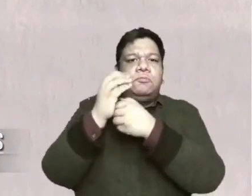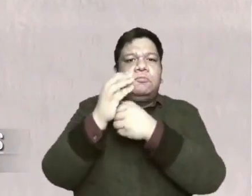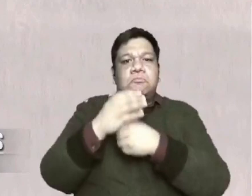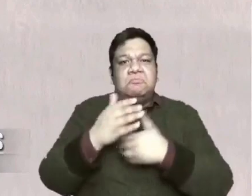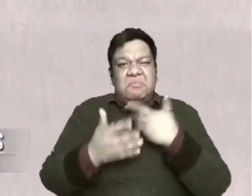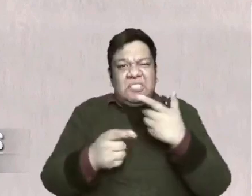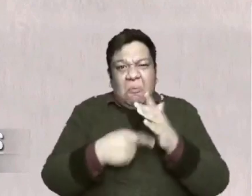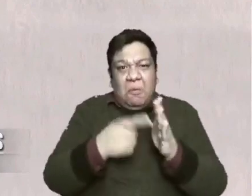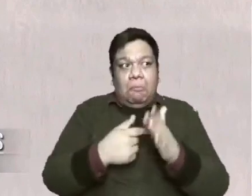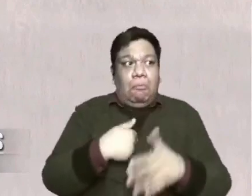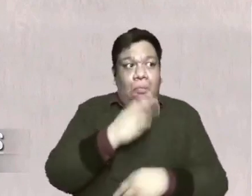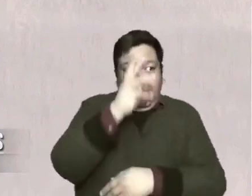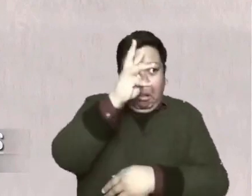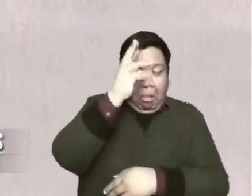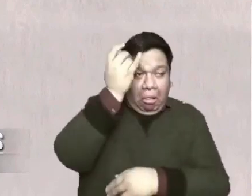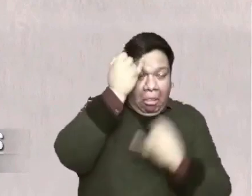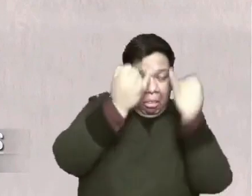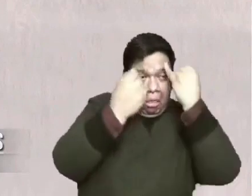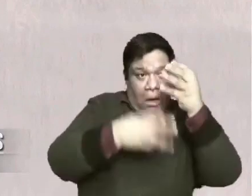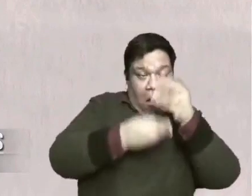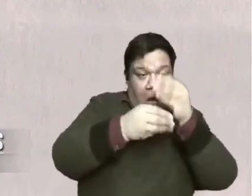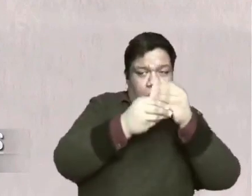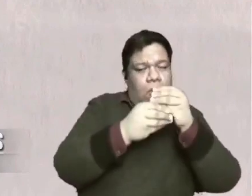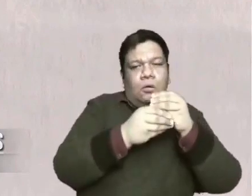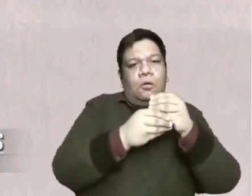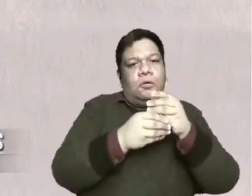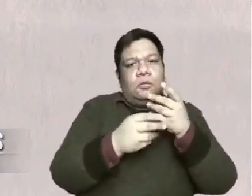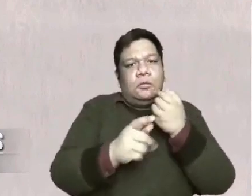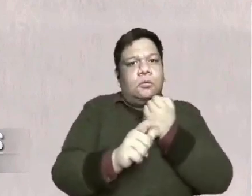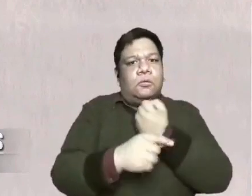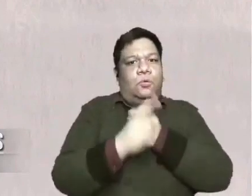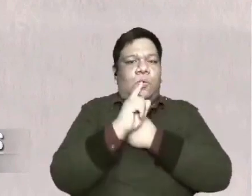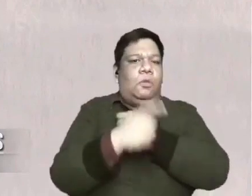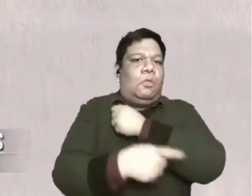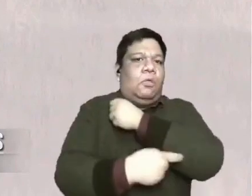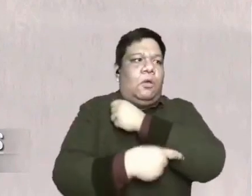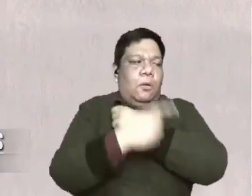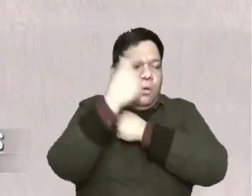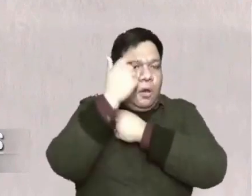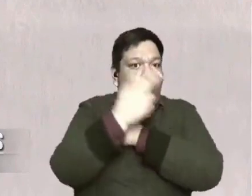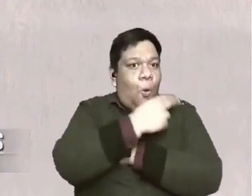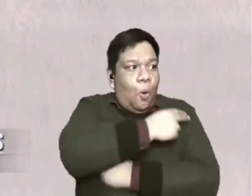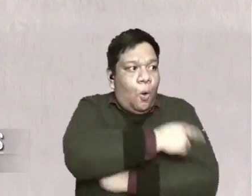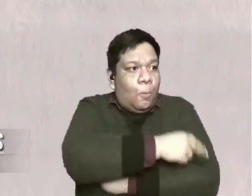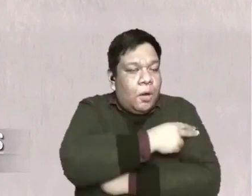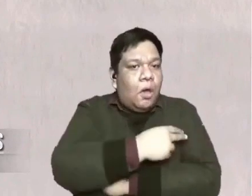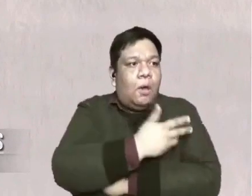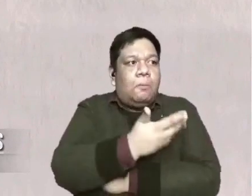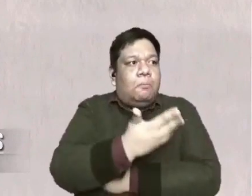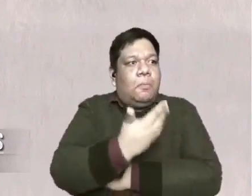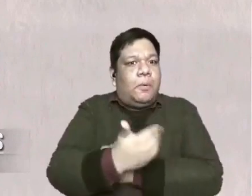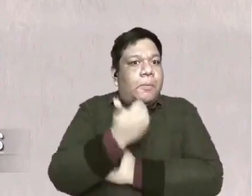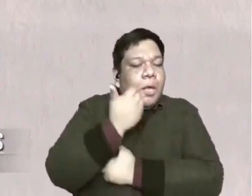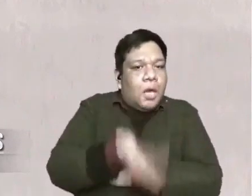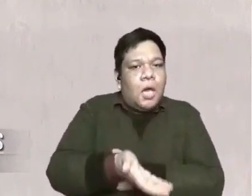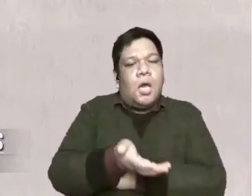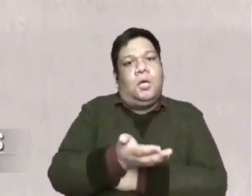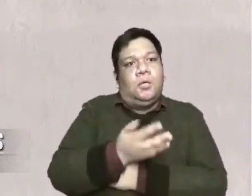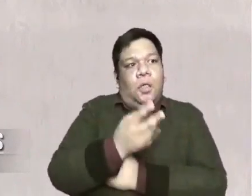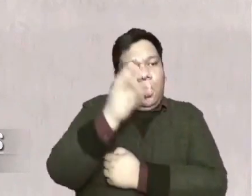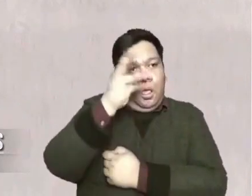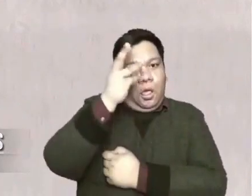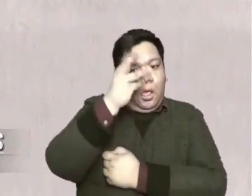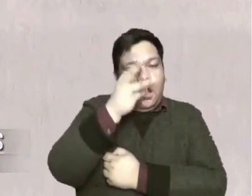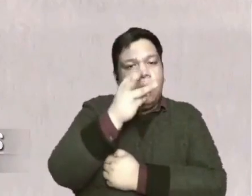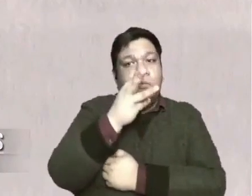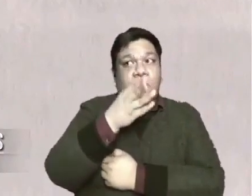even fabricate it is really tempting to think about hospitalization even death you think about it